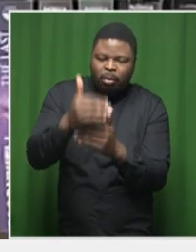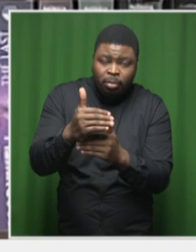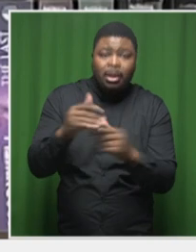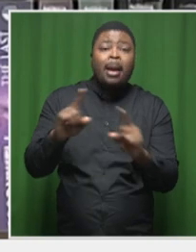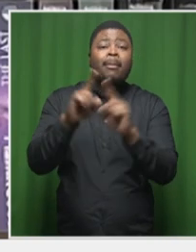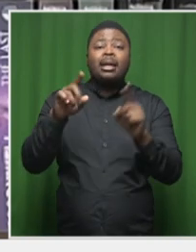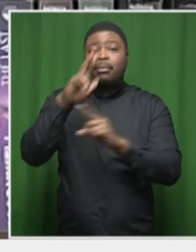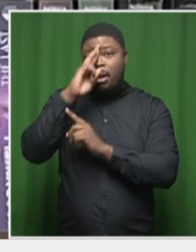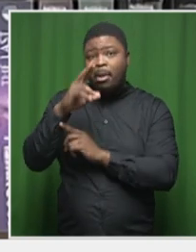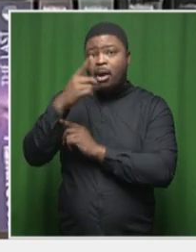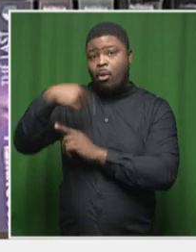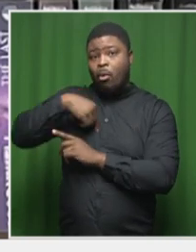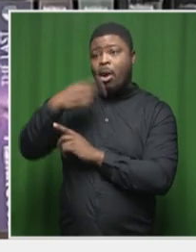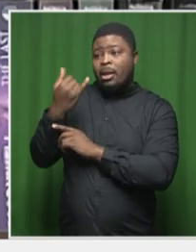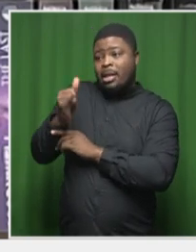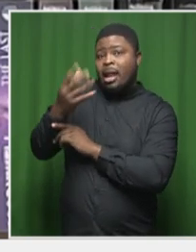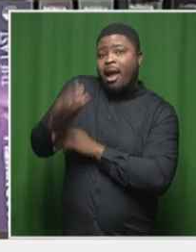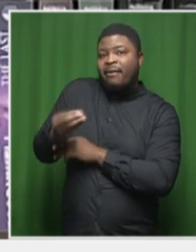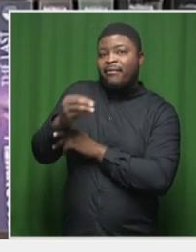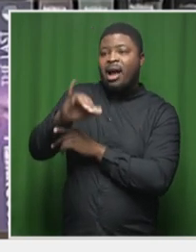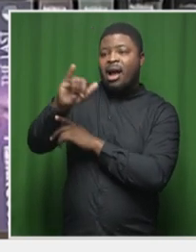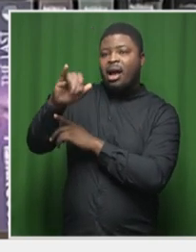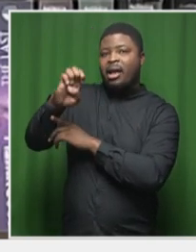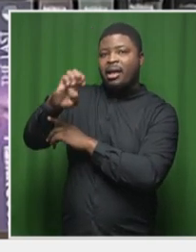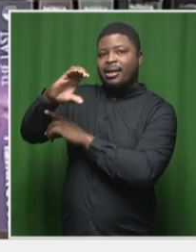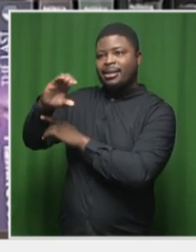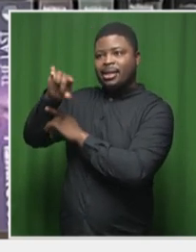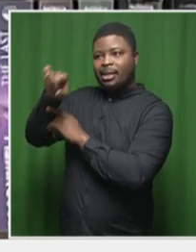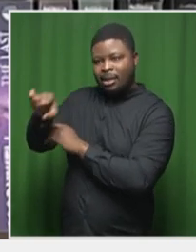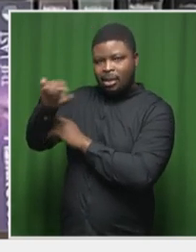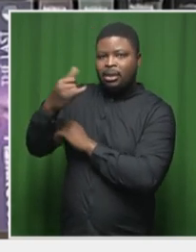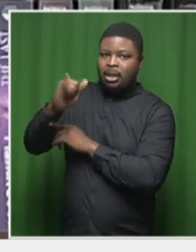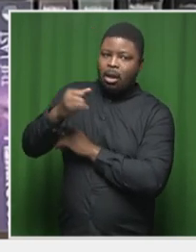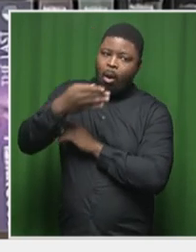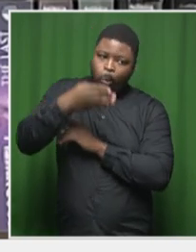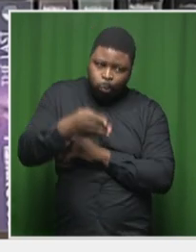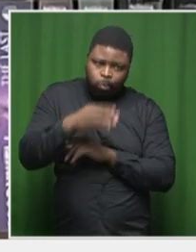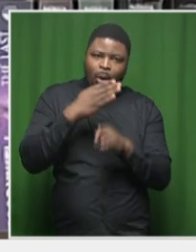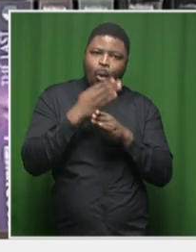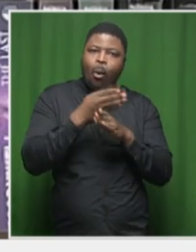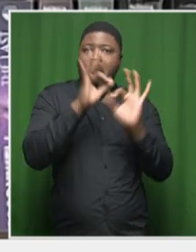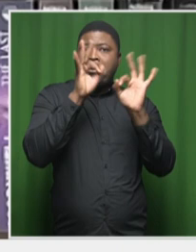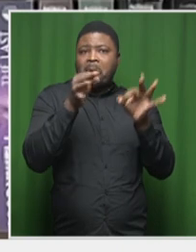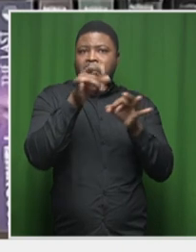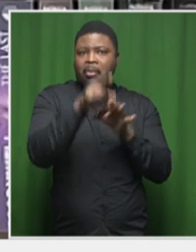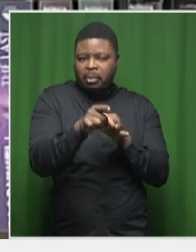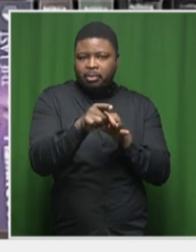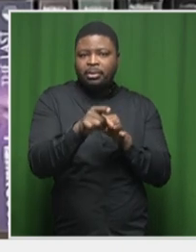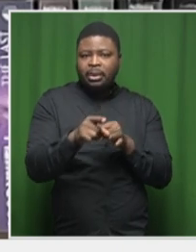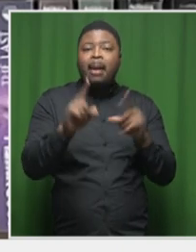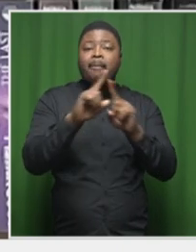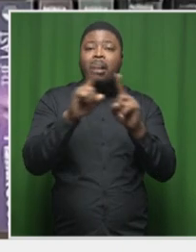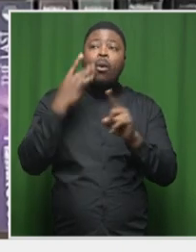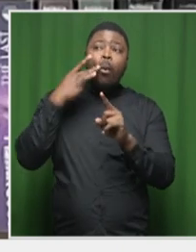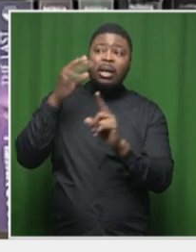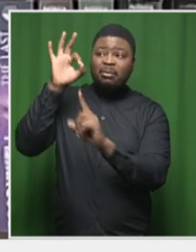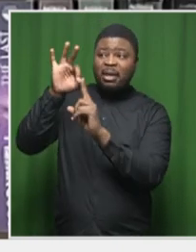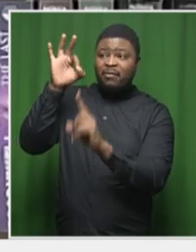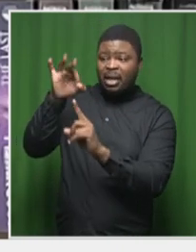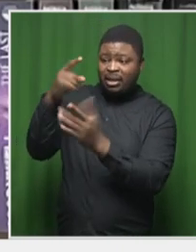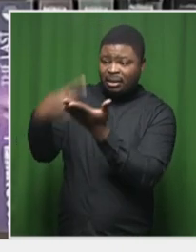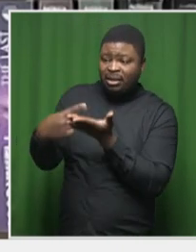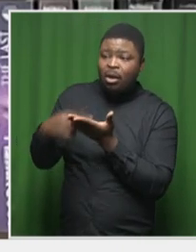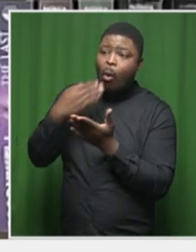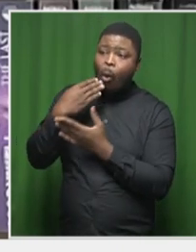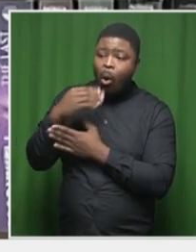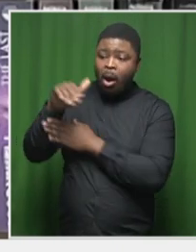that's working very well. When it comes to the political parties, and specifically the ruling party, if they are ready